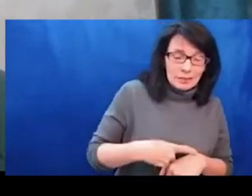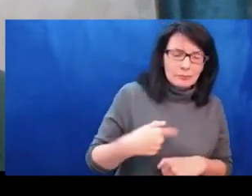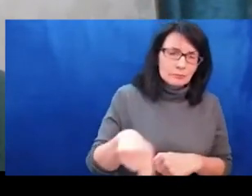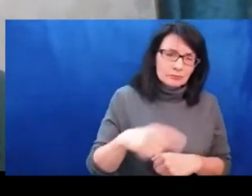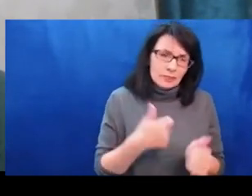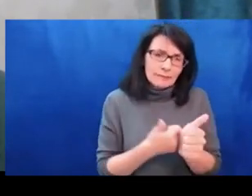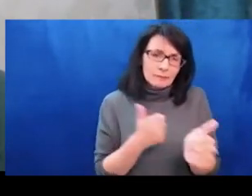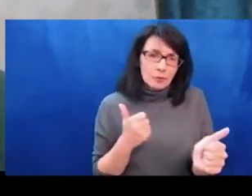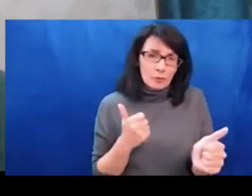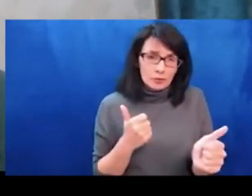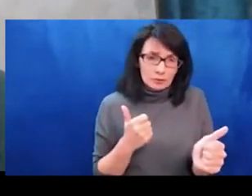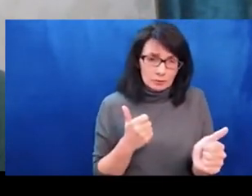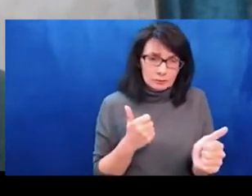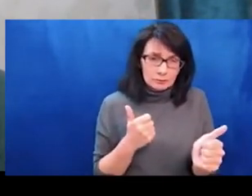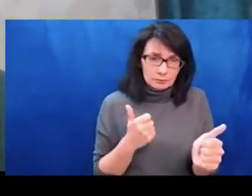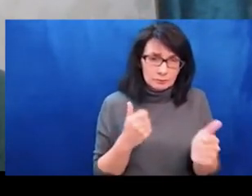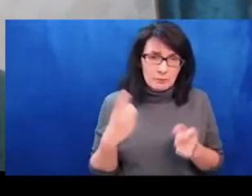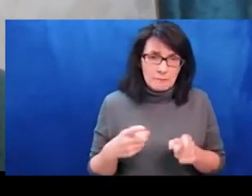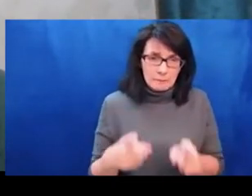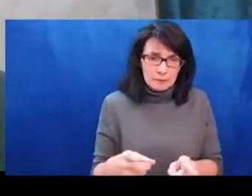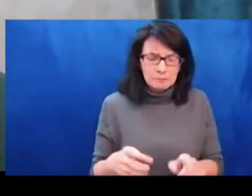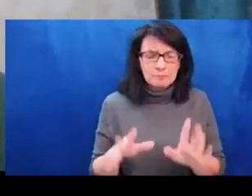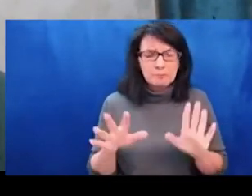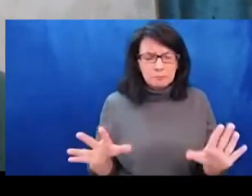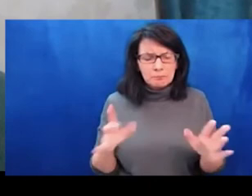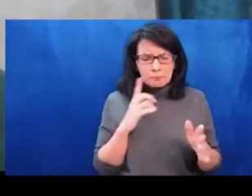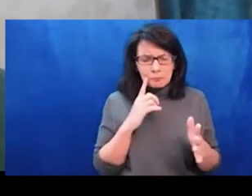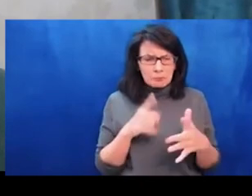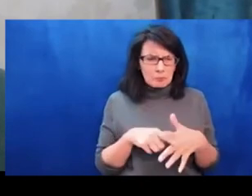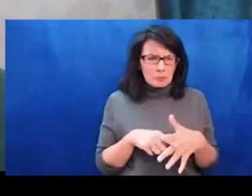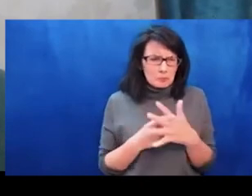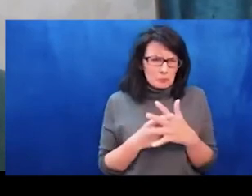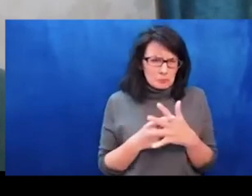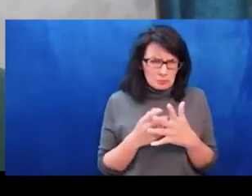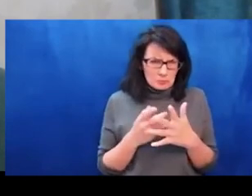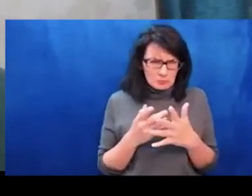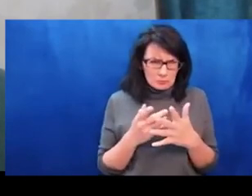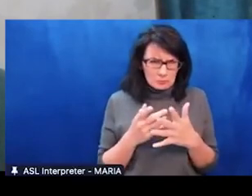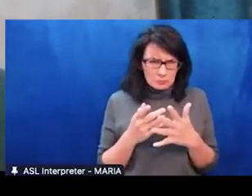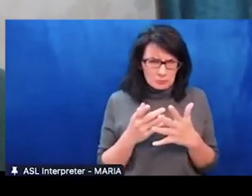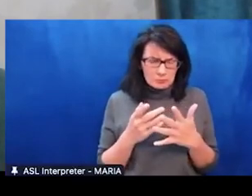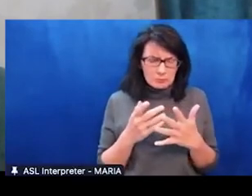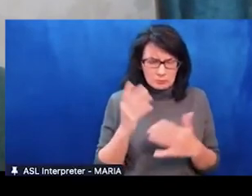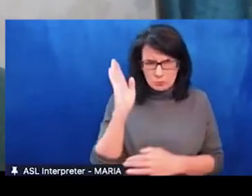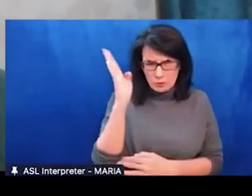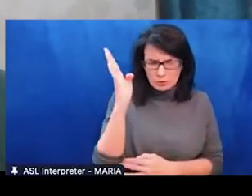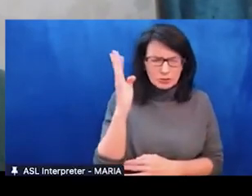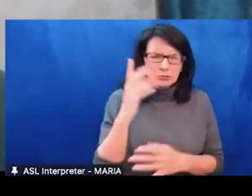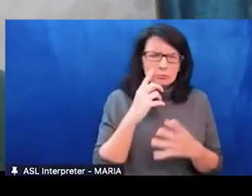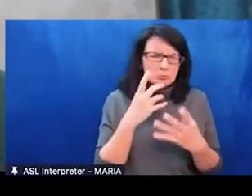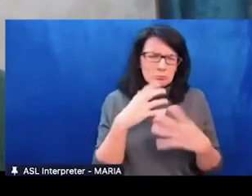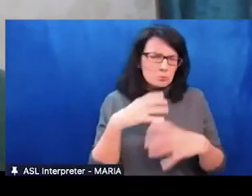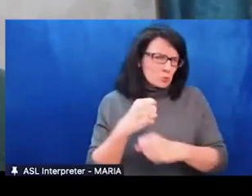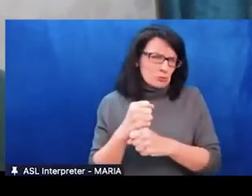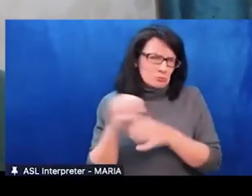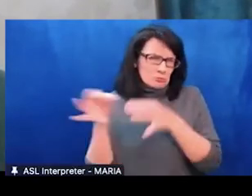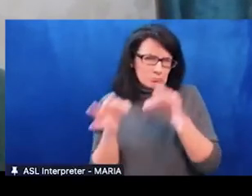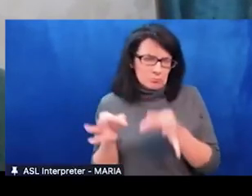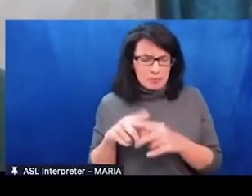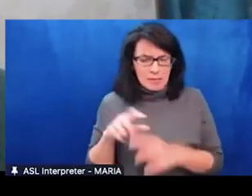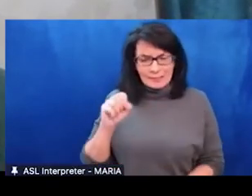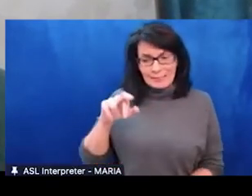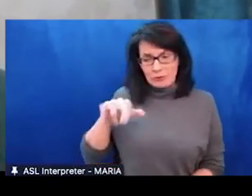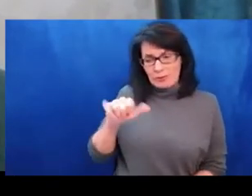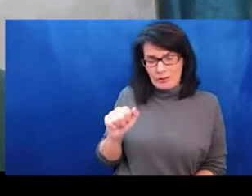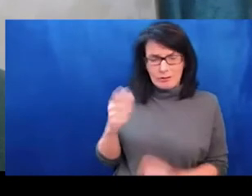how to say, to speak about what happened in Syria or actually what's still happening, comparing what's